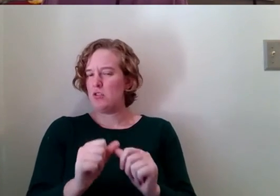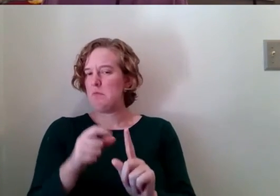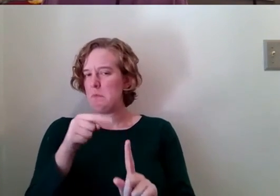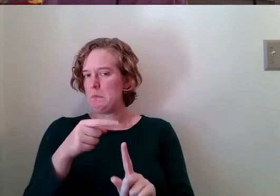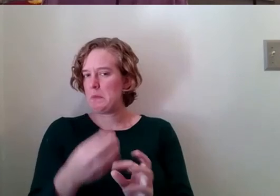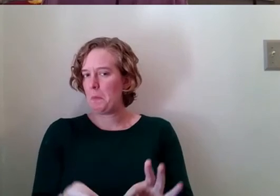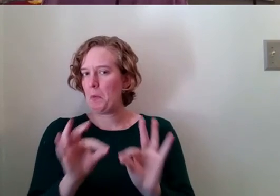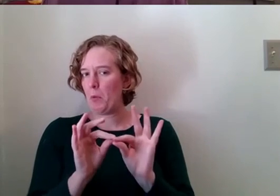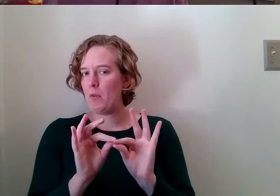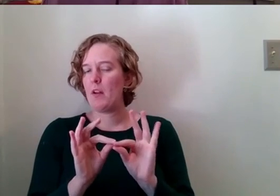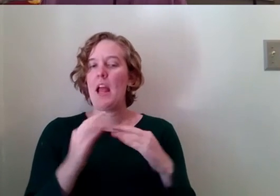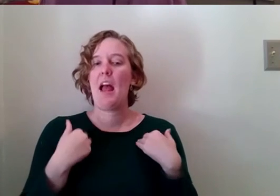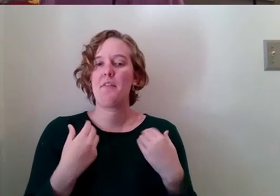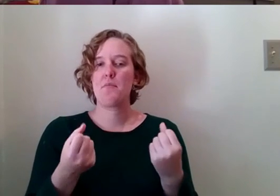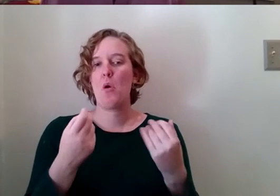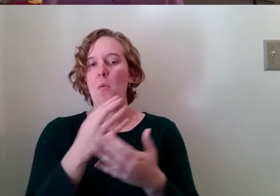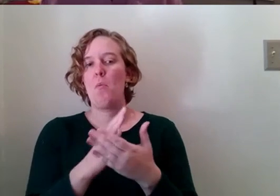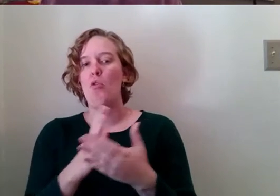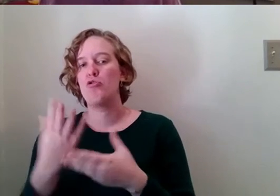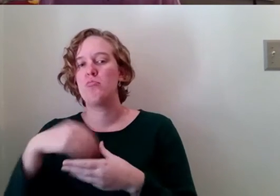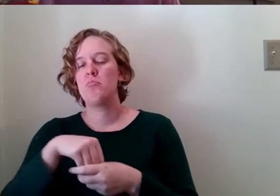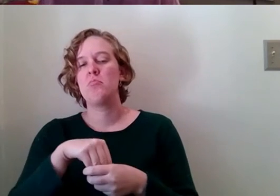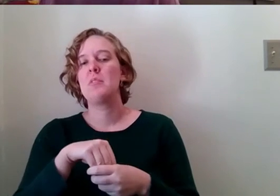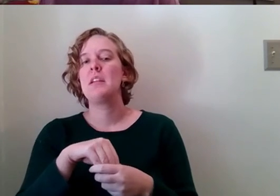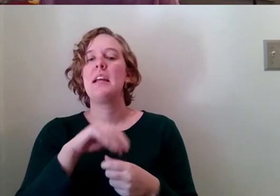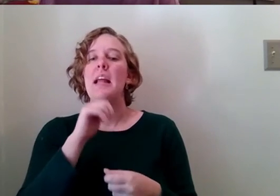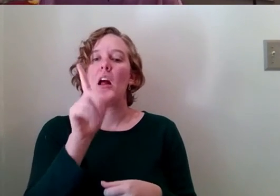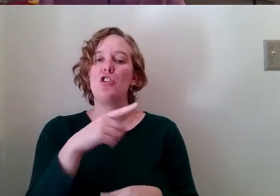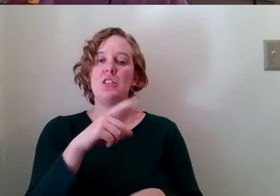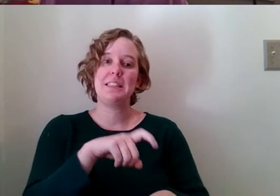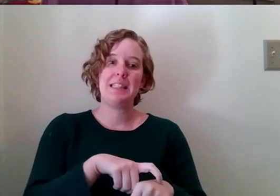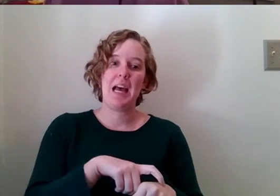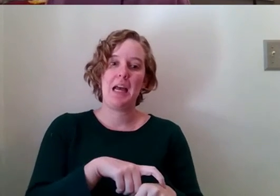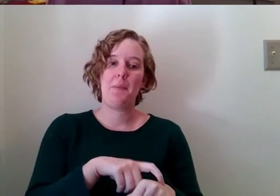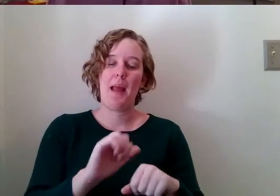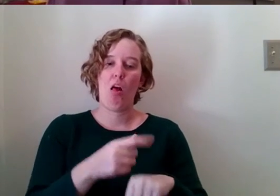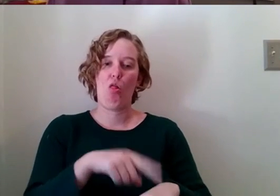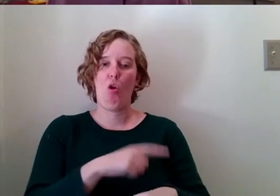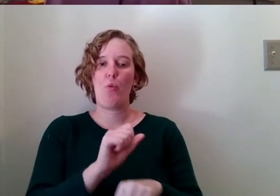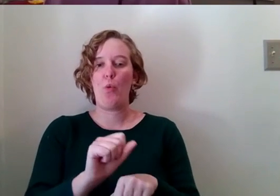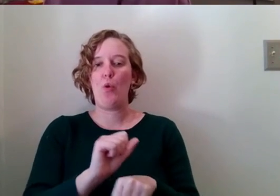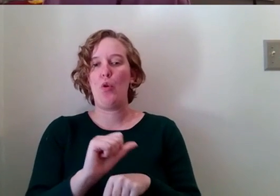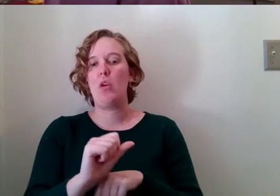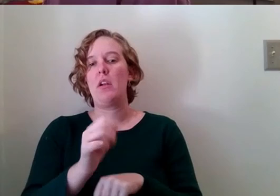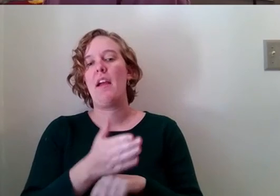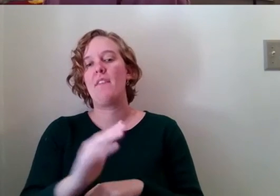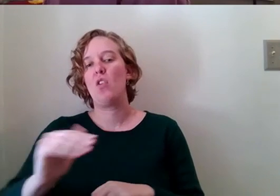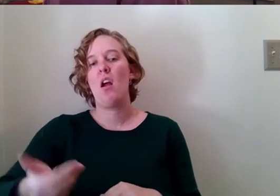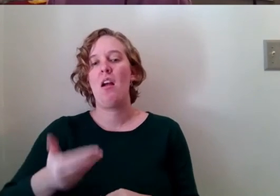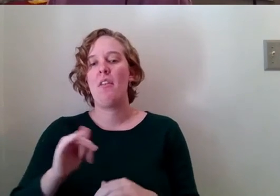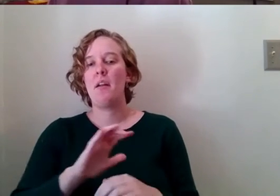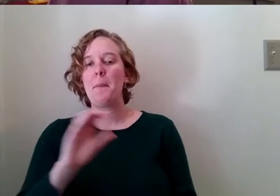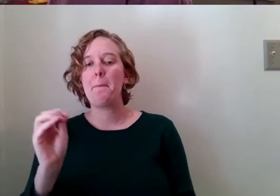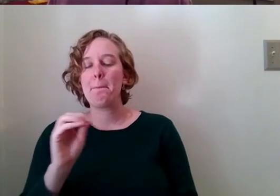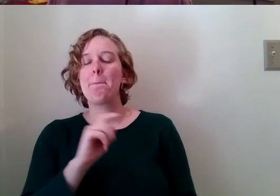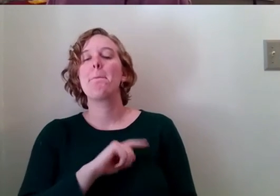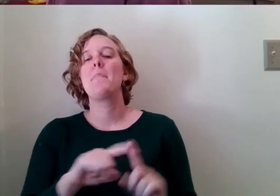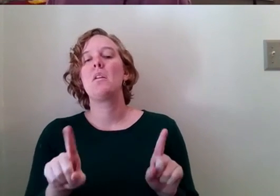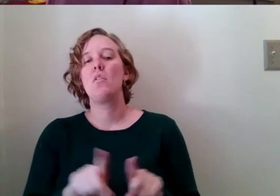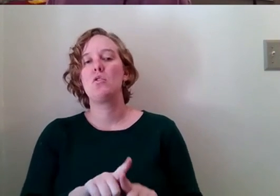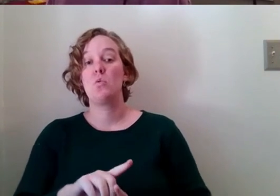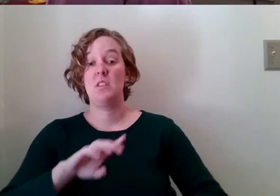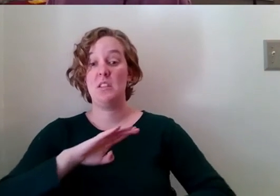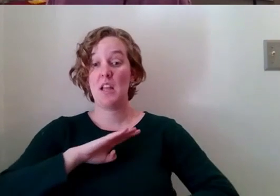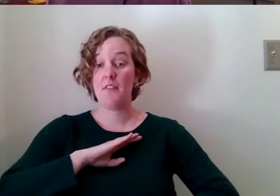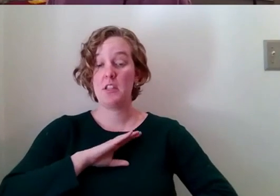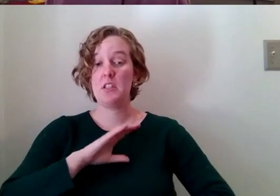is multifaceted it's not just sort of time and position after joining a company but it's also satisfaction